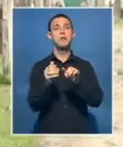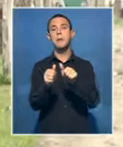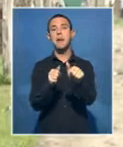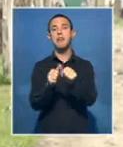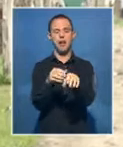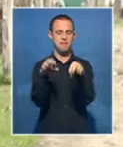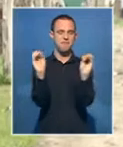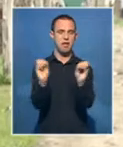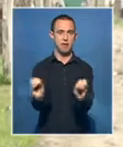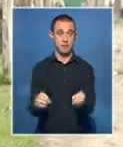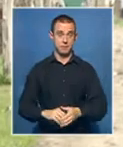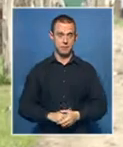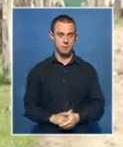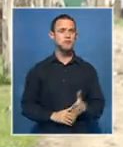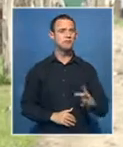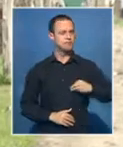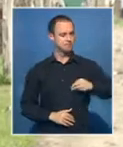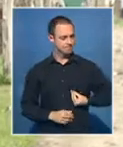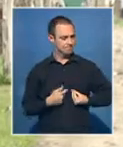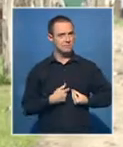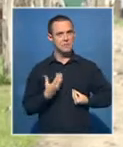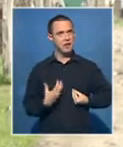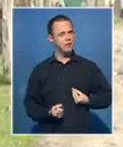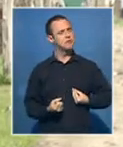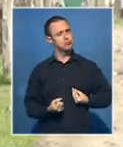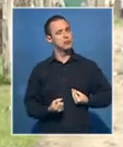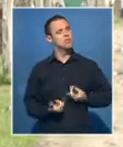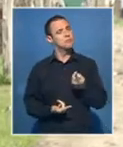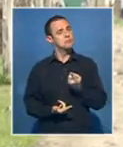The incident was painful but nothing stays the same forever.